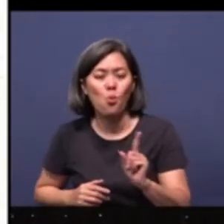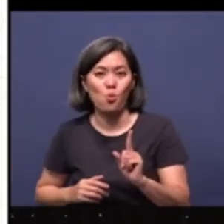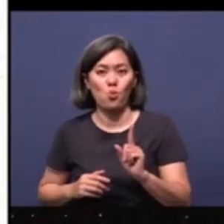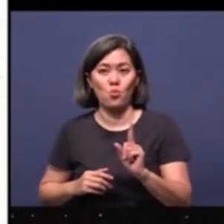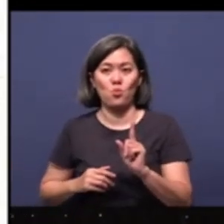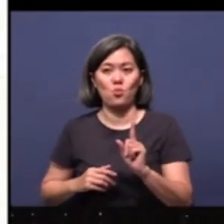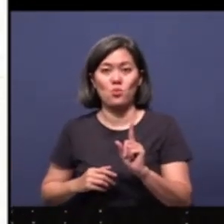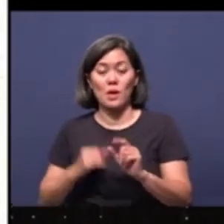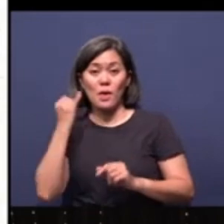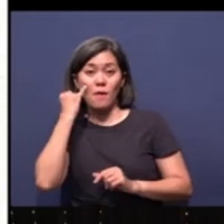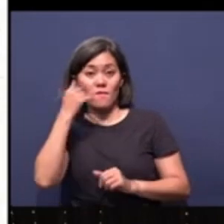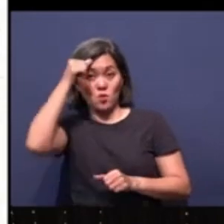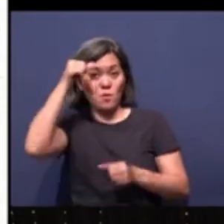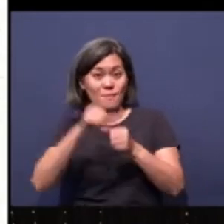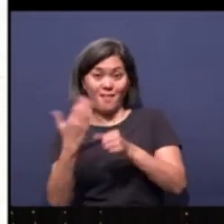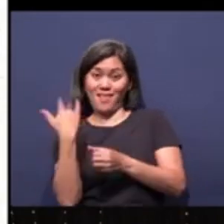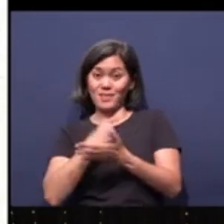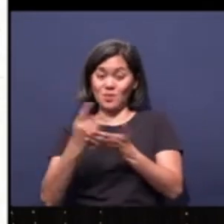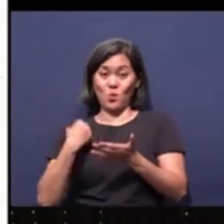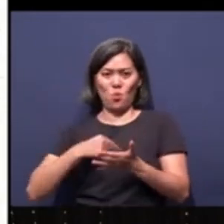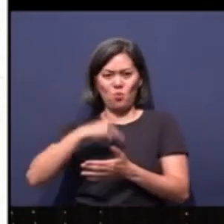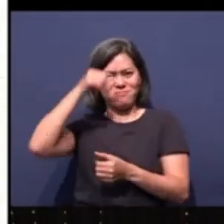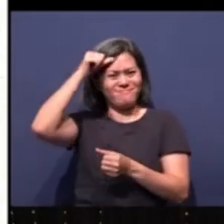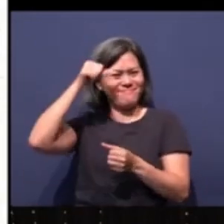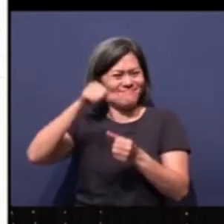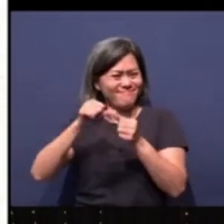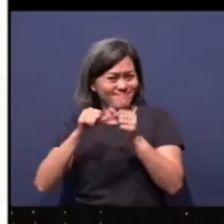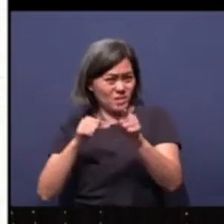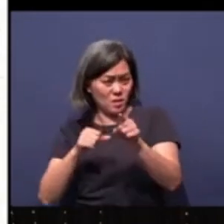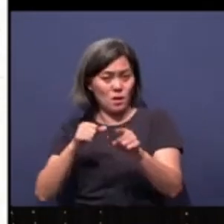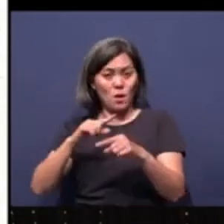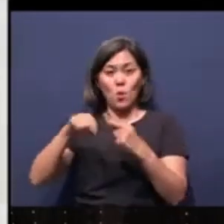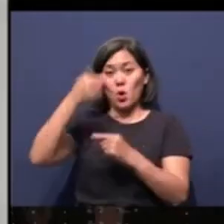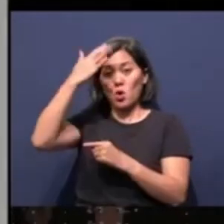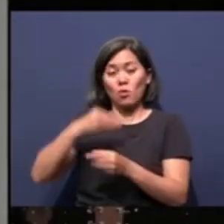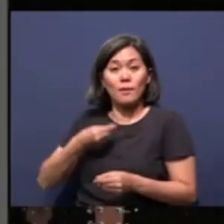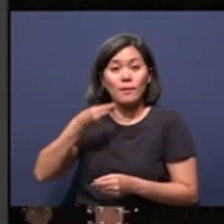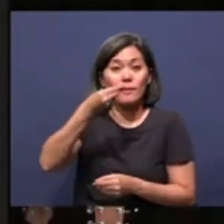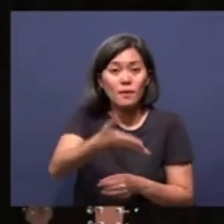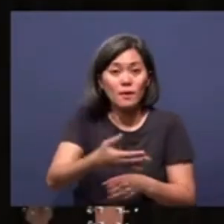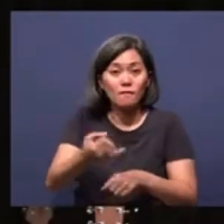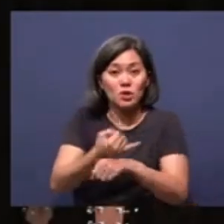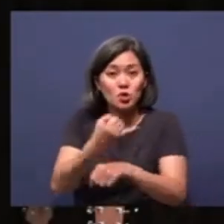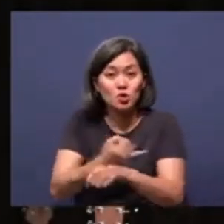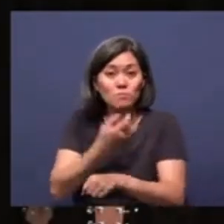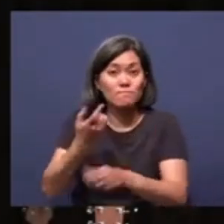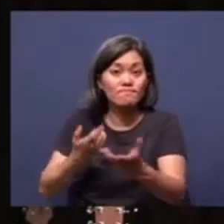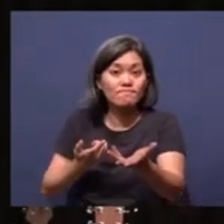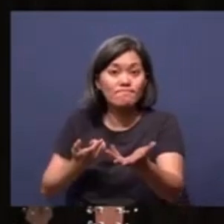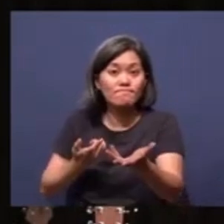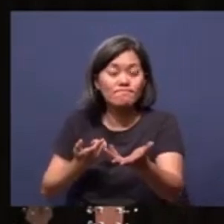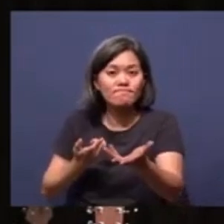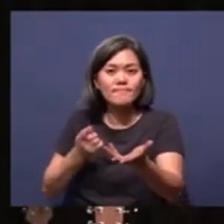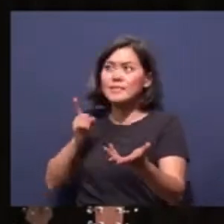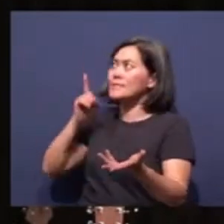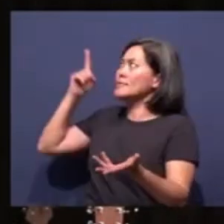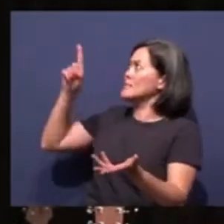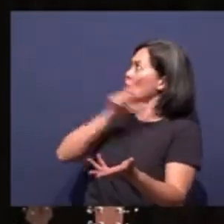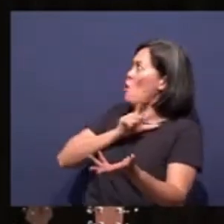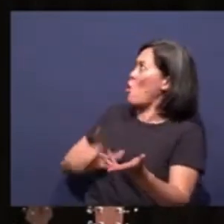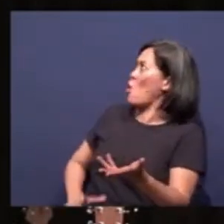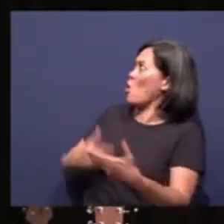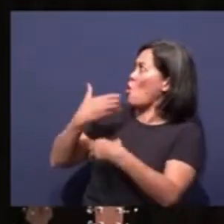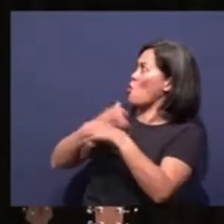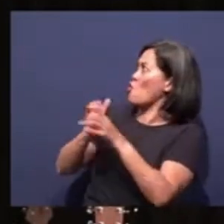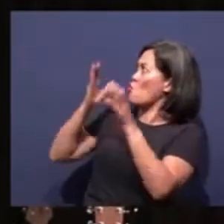If you remember last week, we were reminded that when God gives us a task, he is the Lord Creator